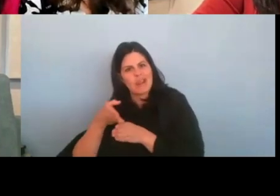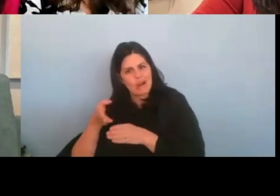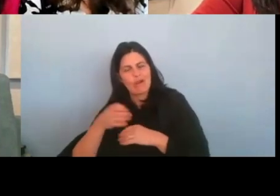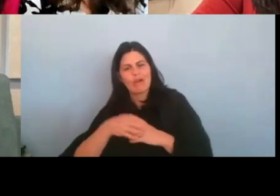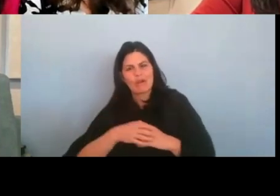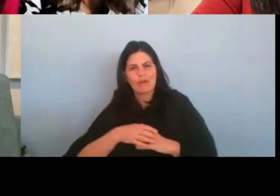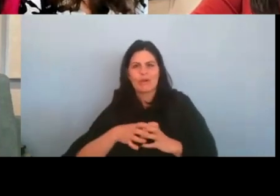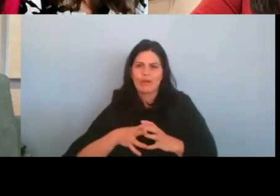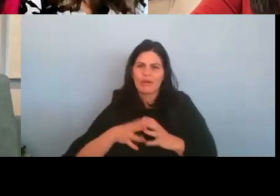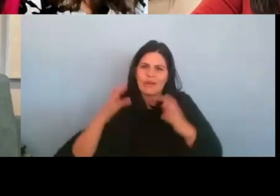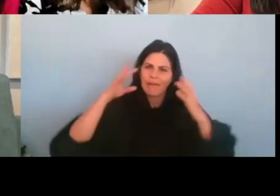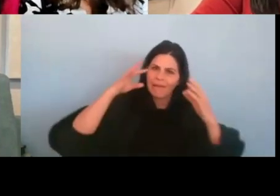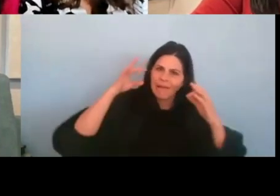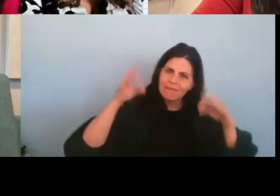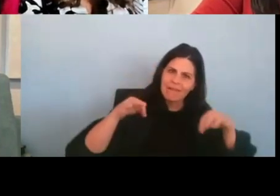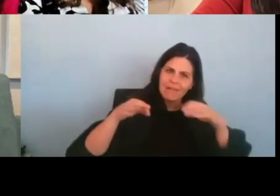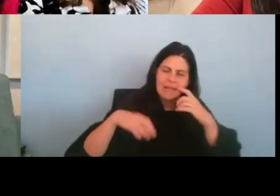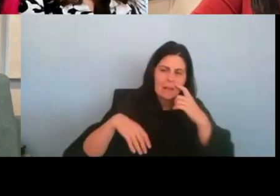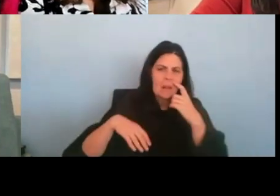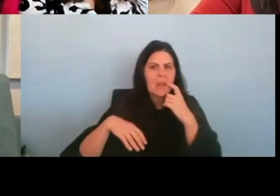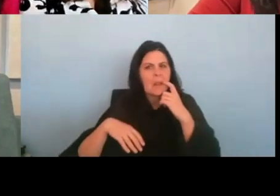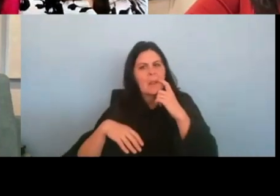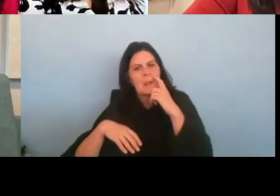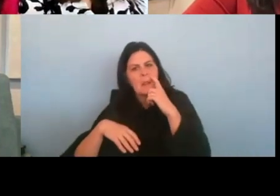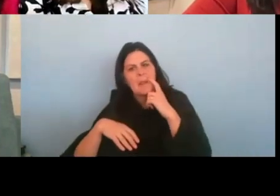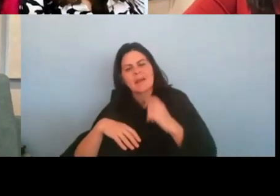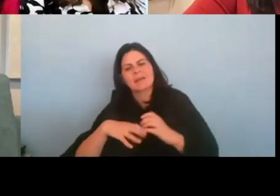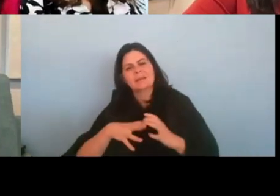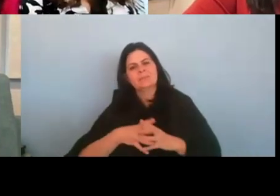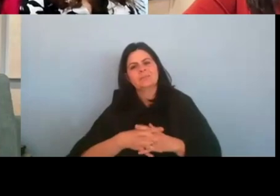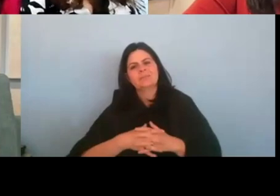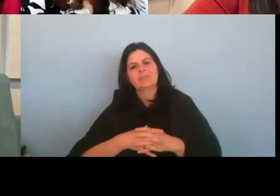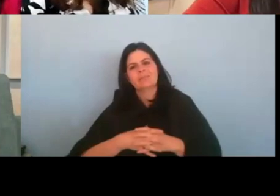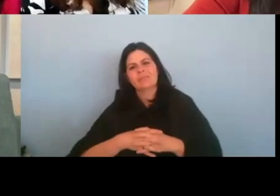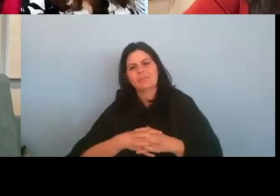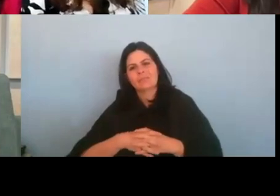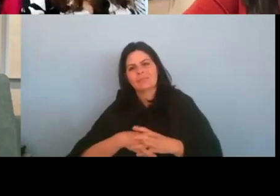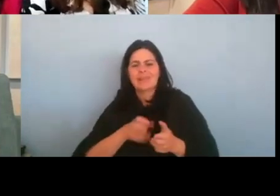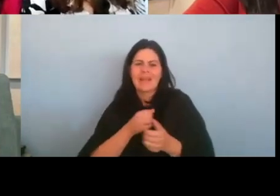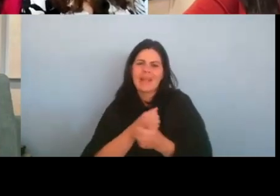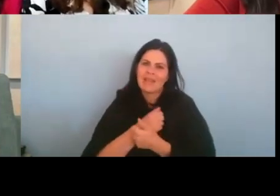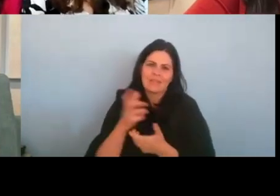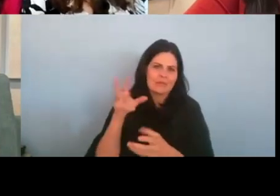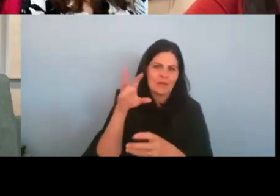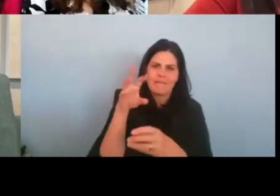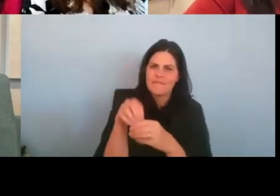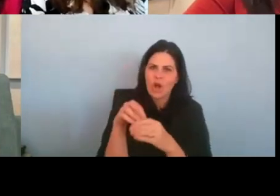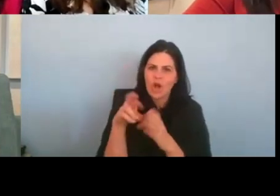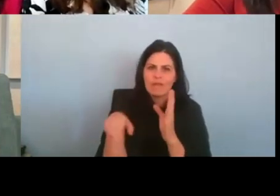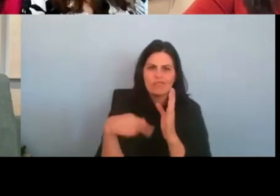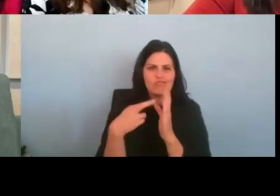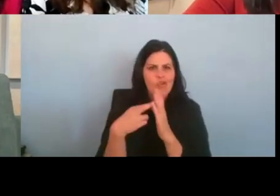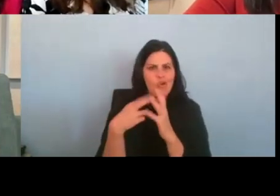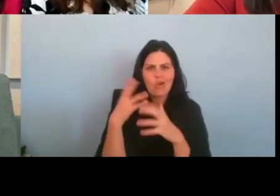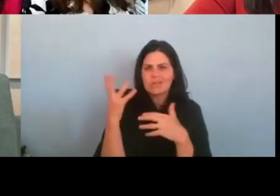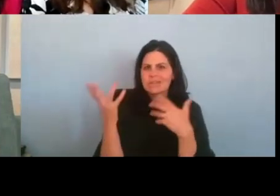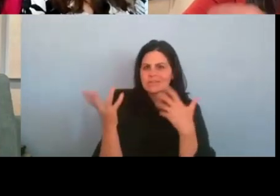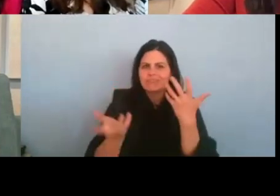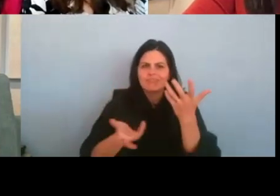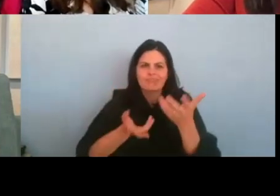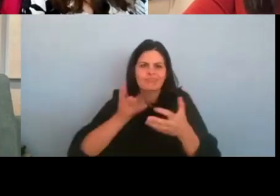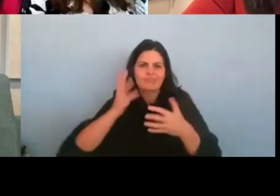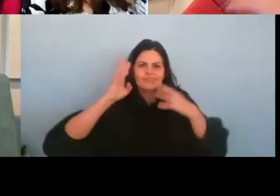Definitely. I love how you just got into roles and acted out entire